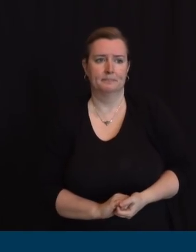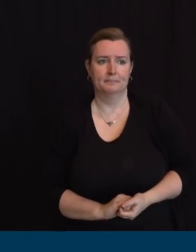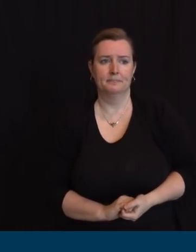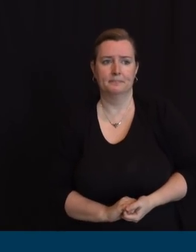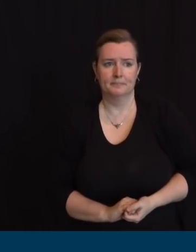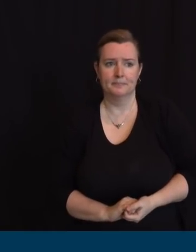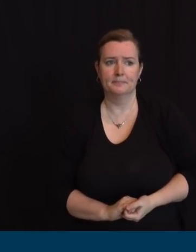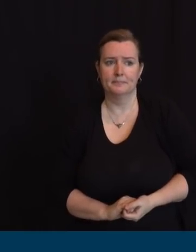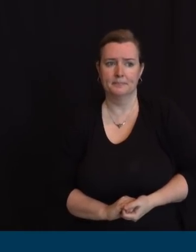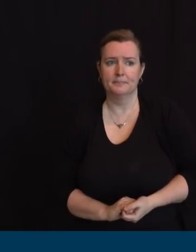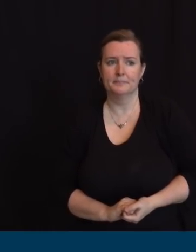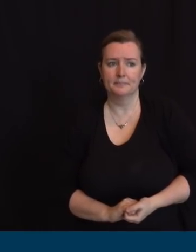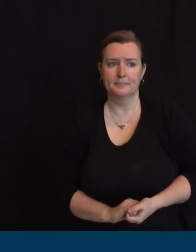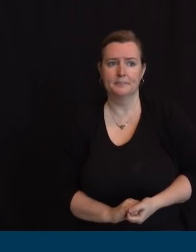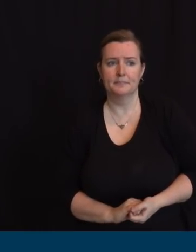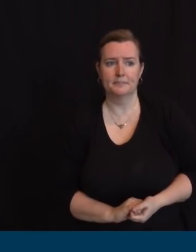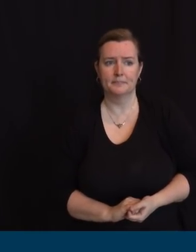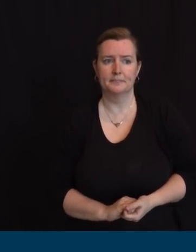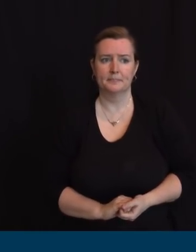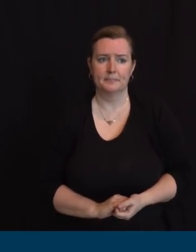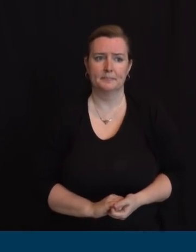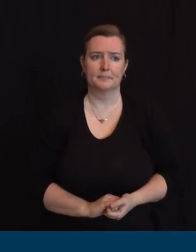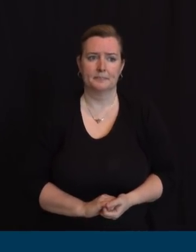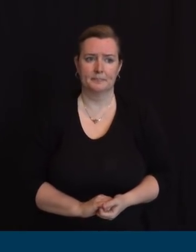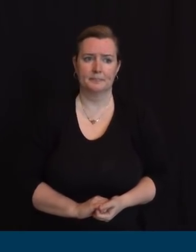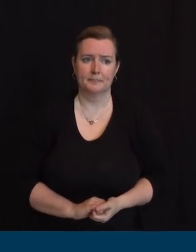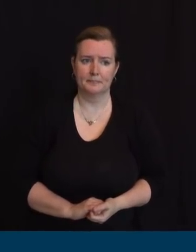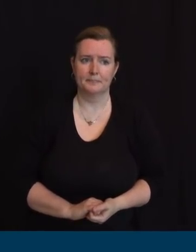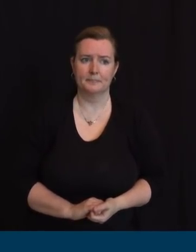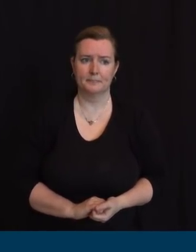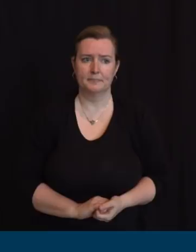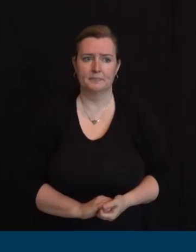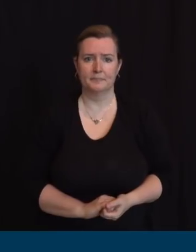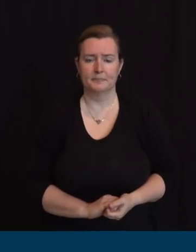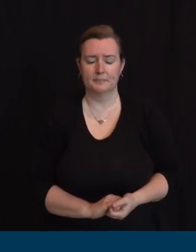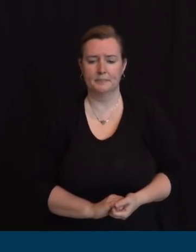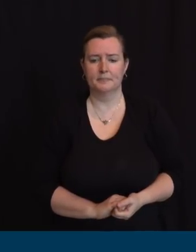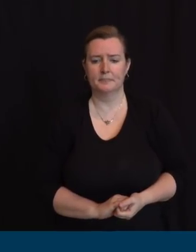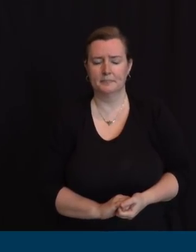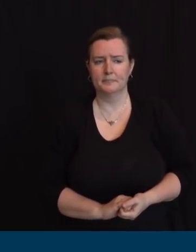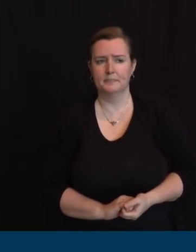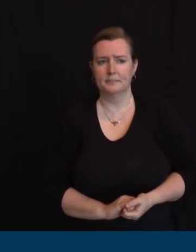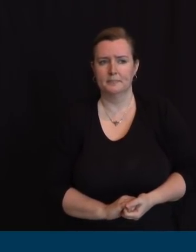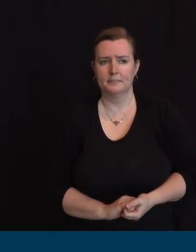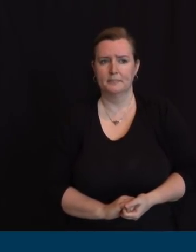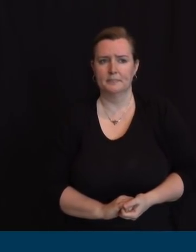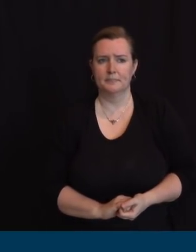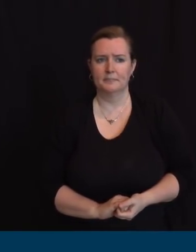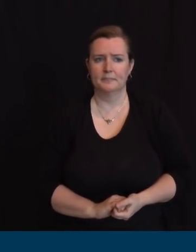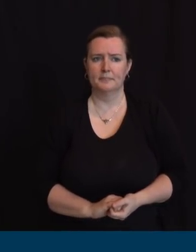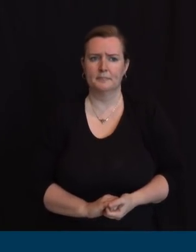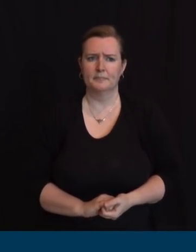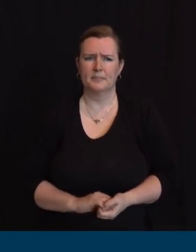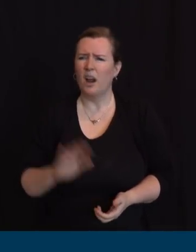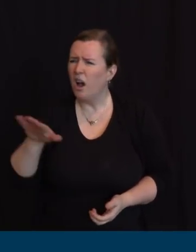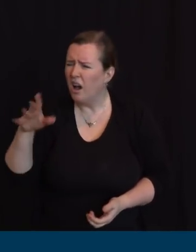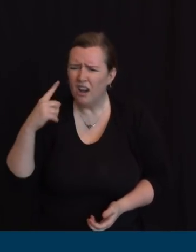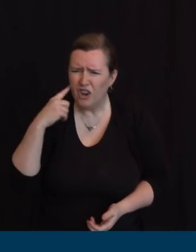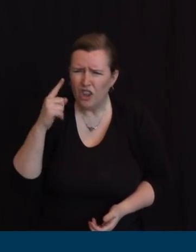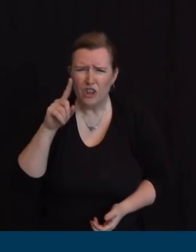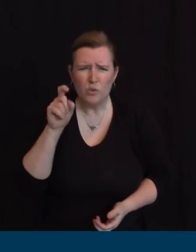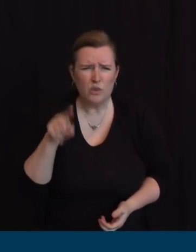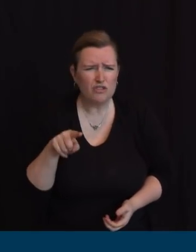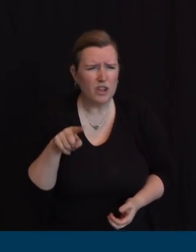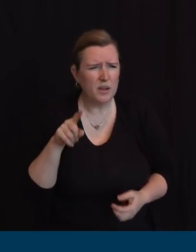we've got underlying conditions, peak, and moving residents, I heard Judy with three. I'll start with the last one. At this point,